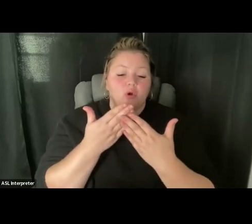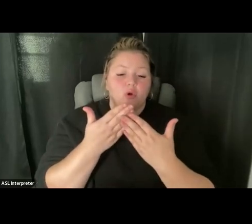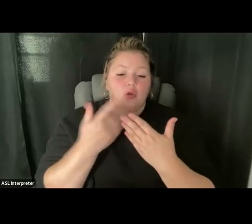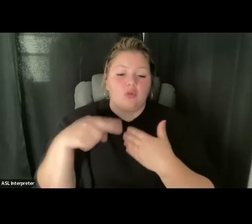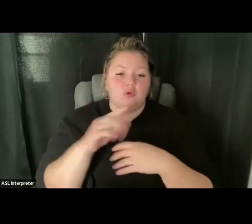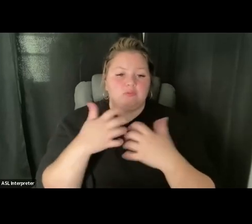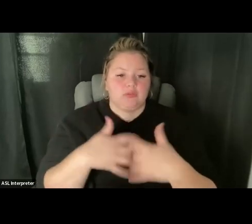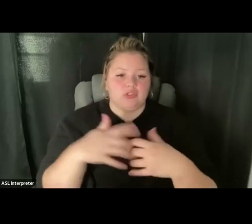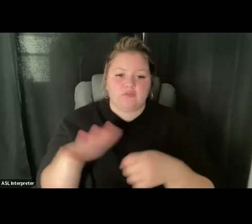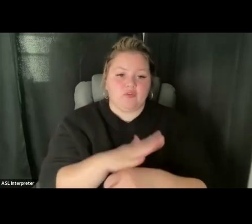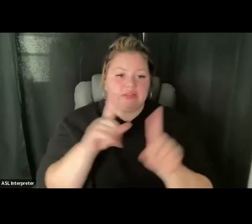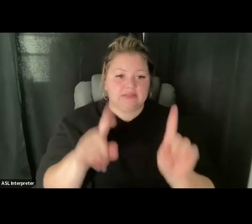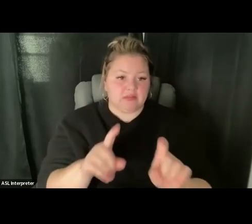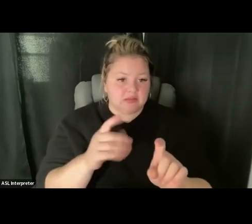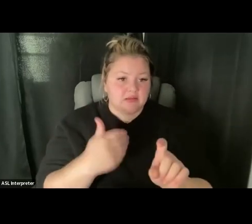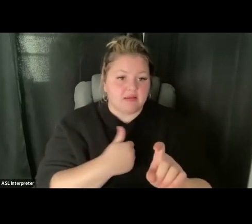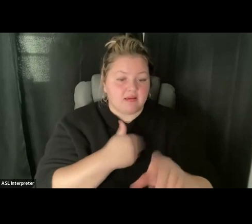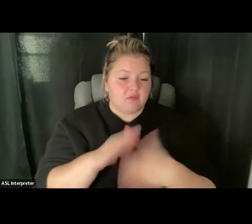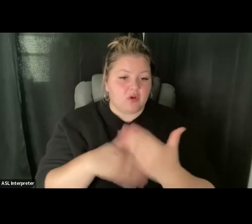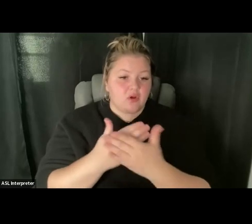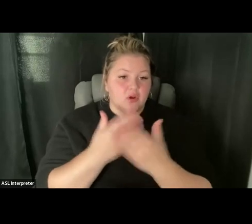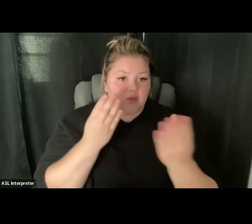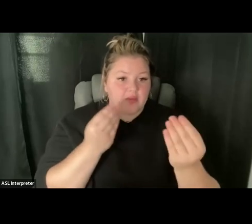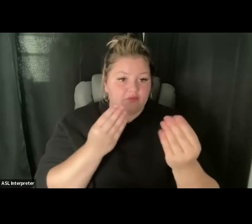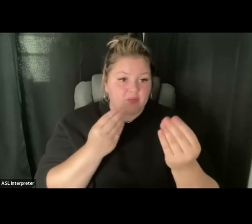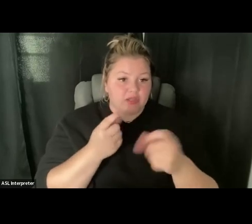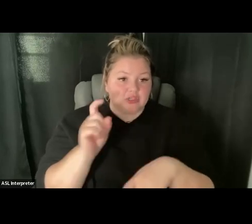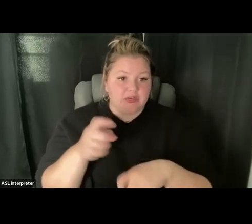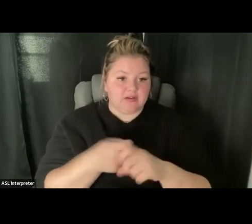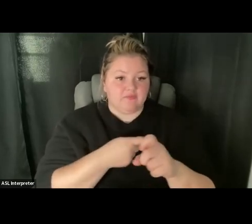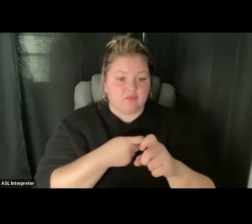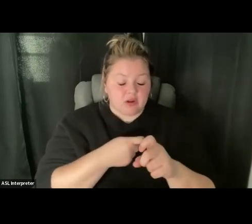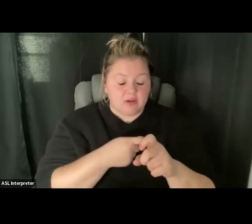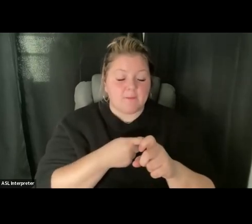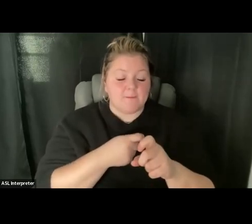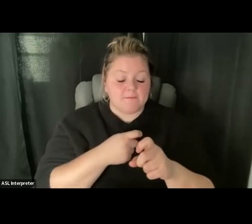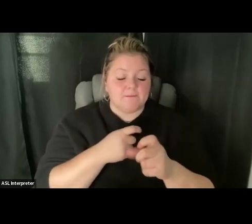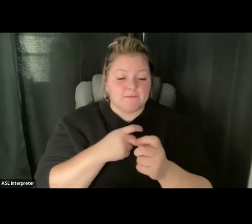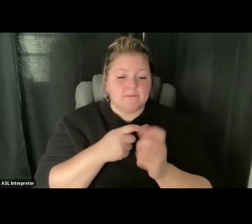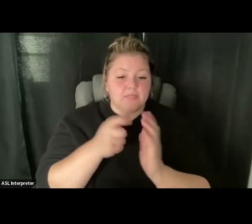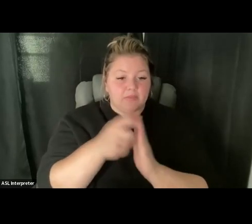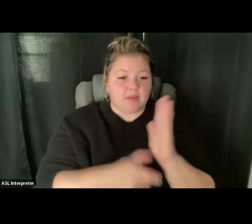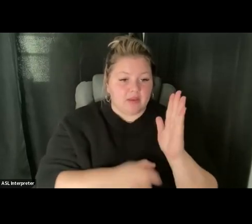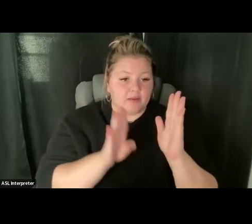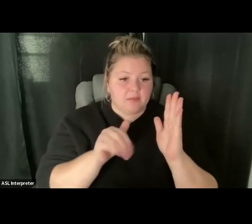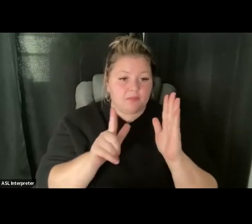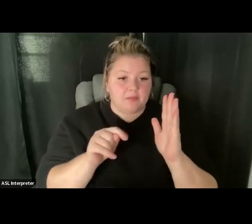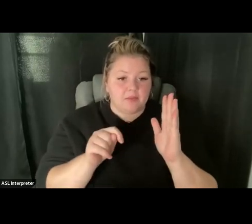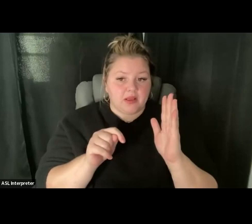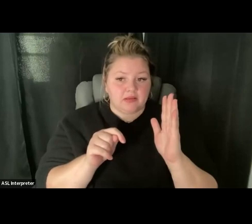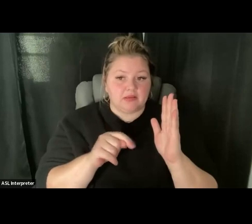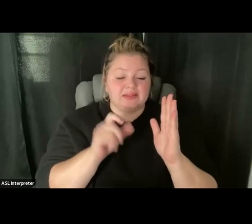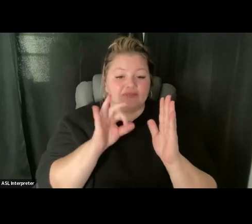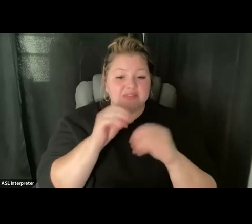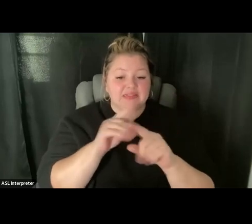day that they have the information needed from the ballot. If ballots are in different languages, the auto mark will